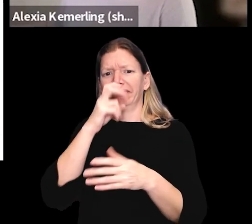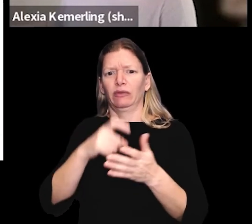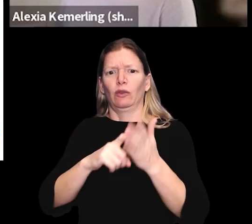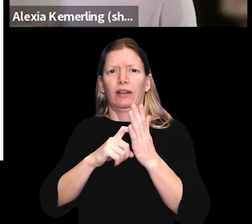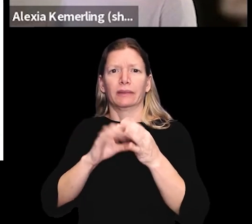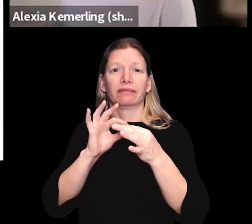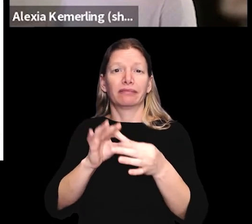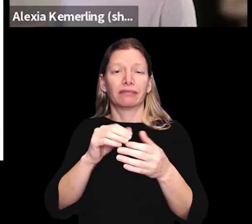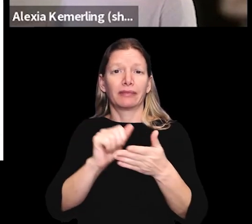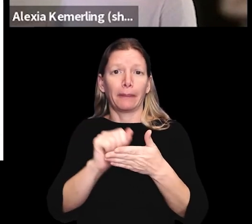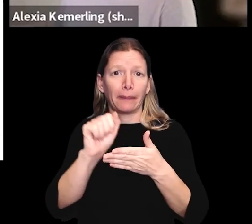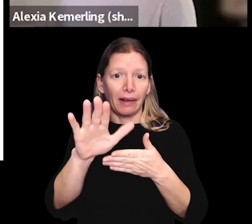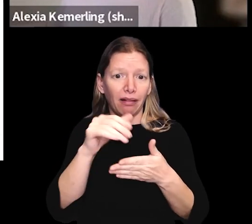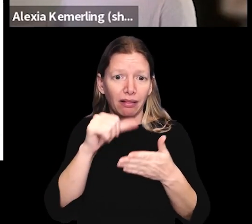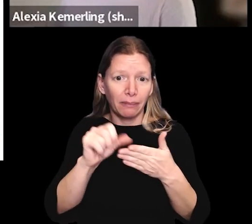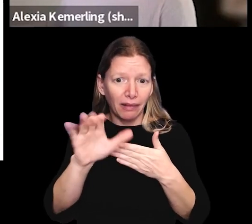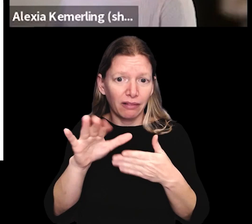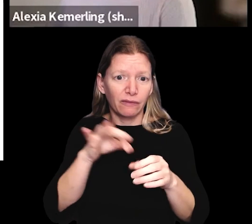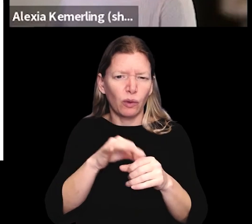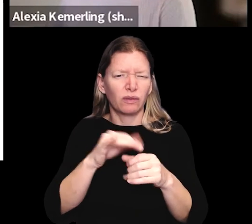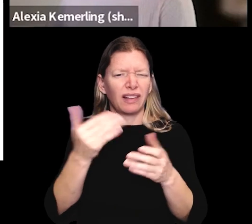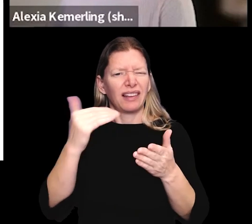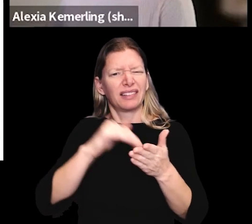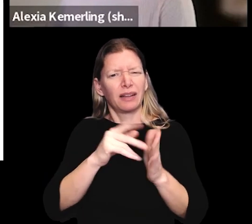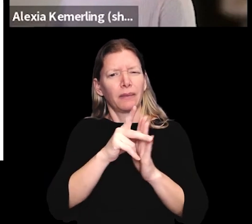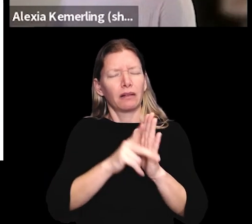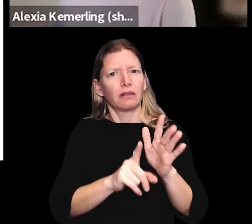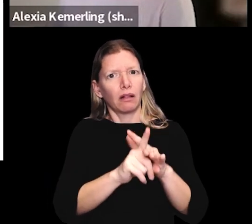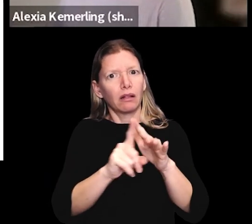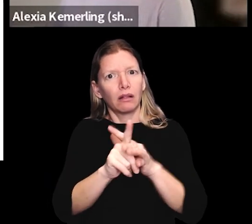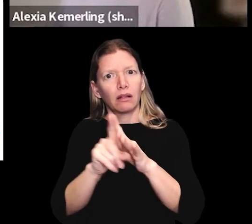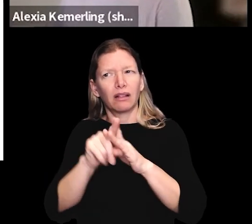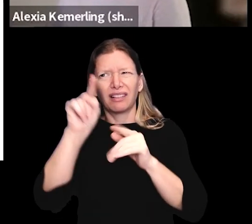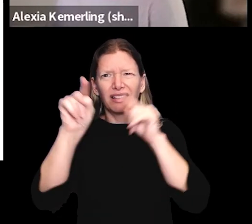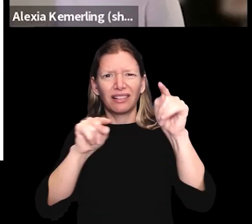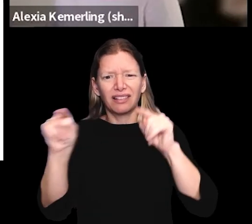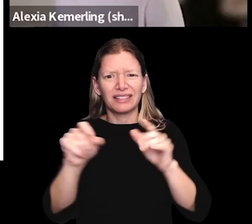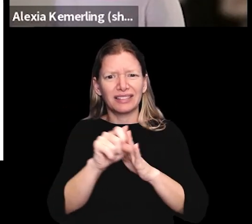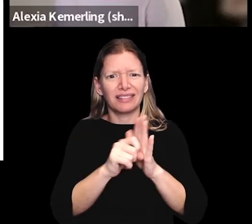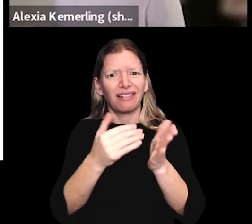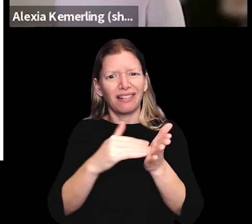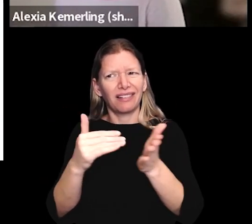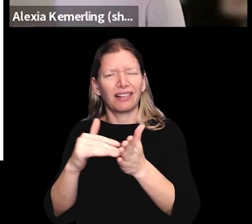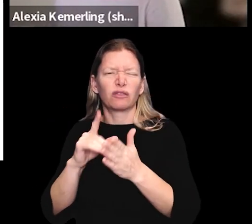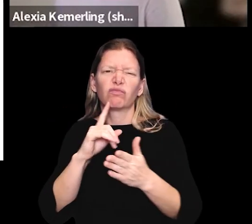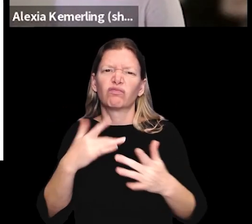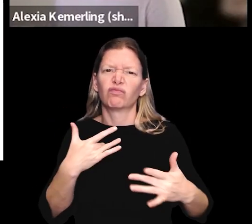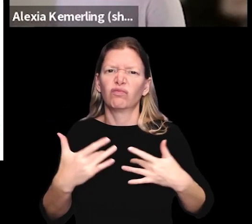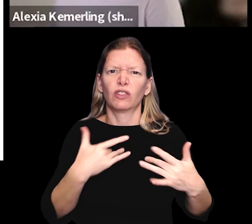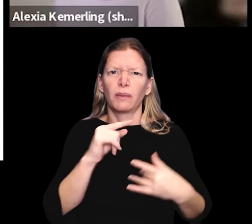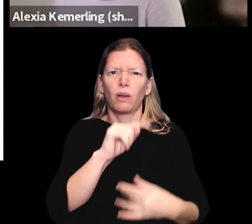stricter requirements around mail-in voting, we're seeing those types of policies come up in states again and again. And